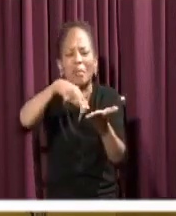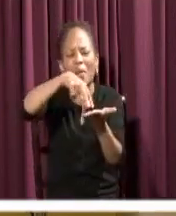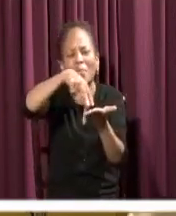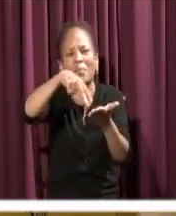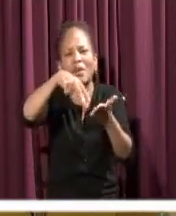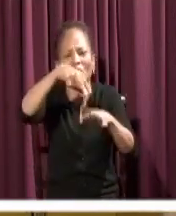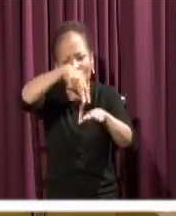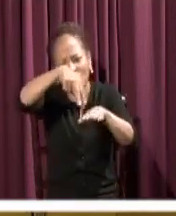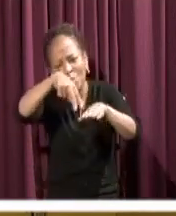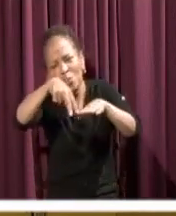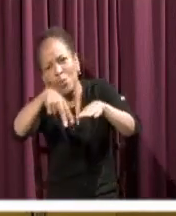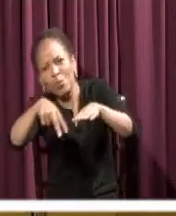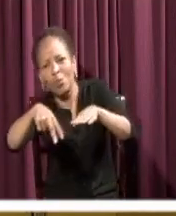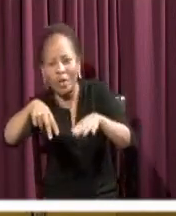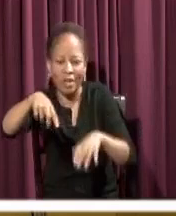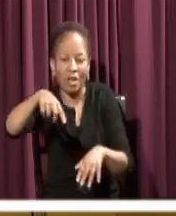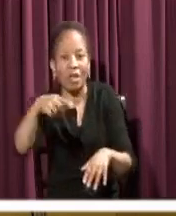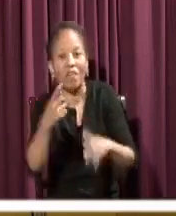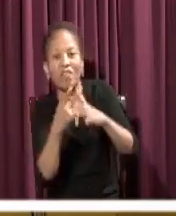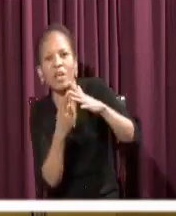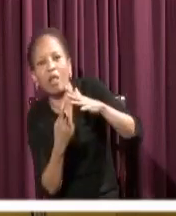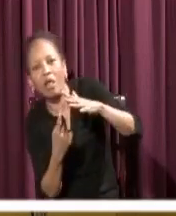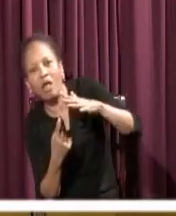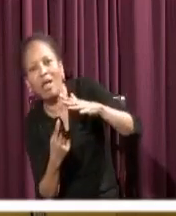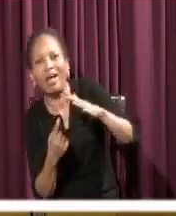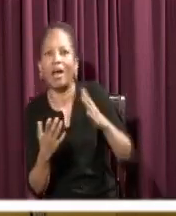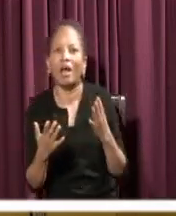reach down to your hand and draw you to himself.